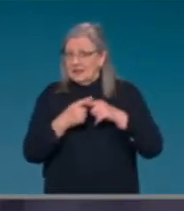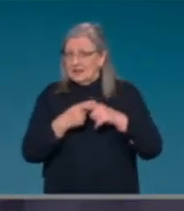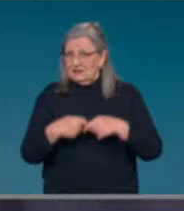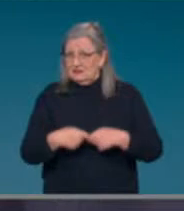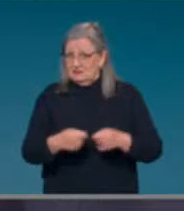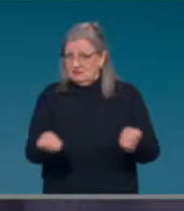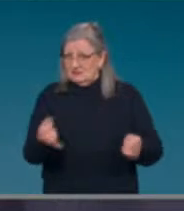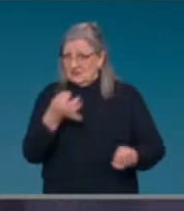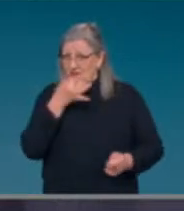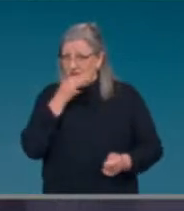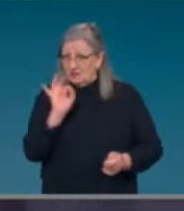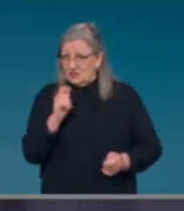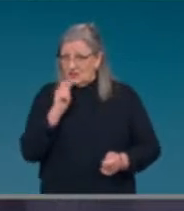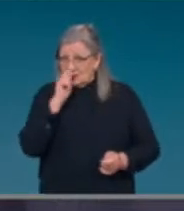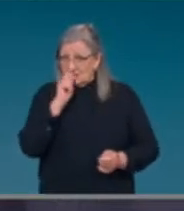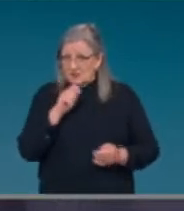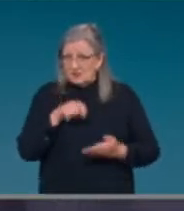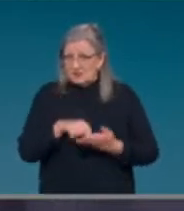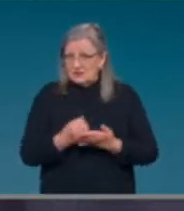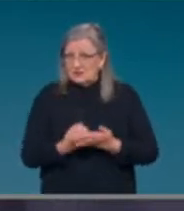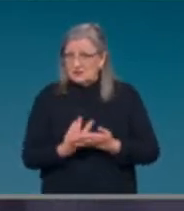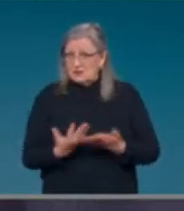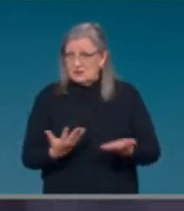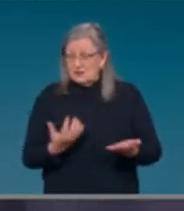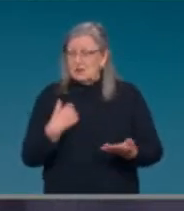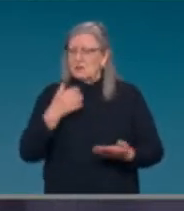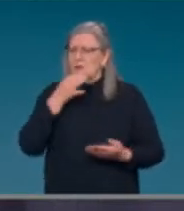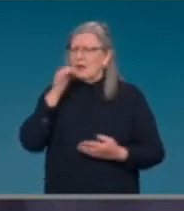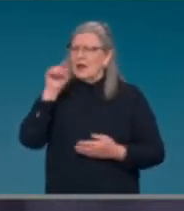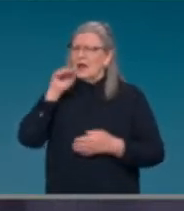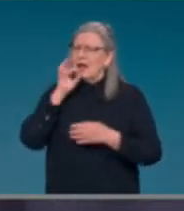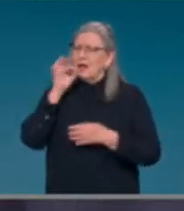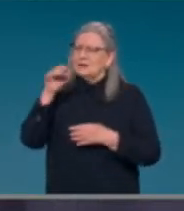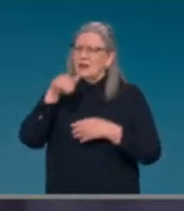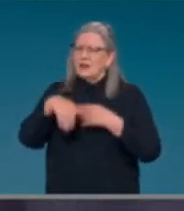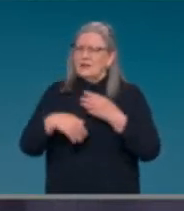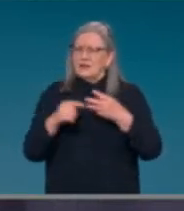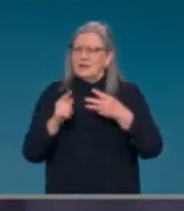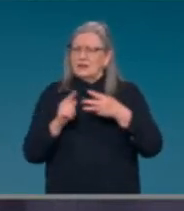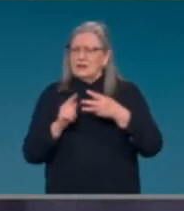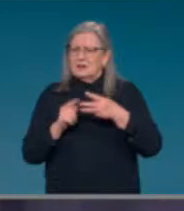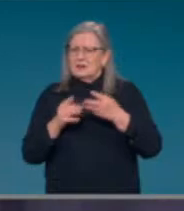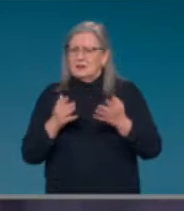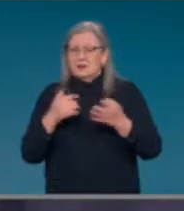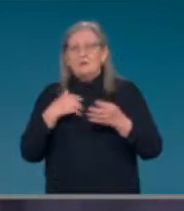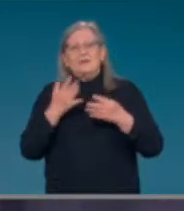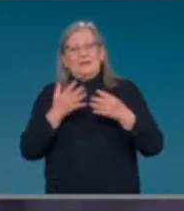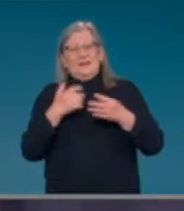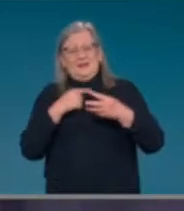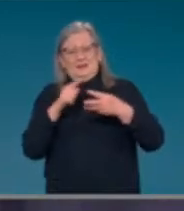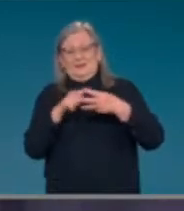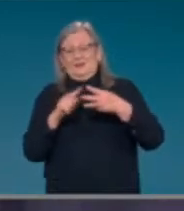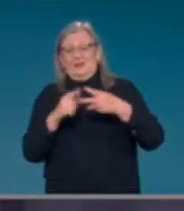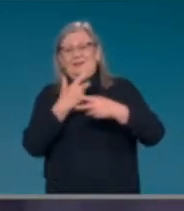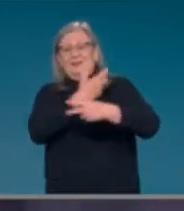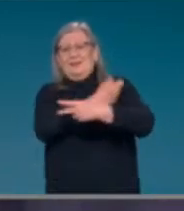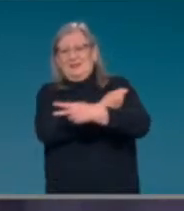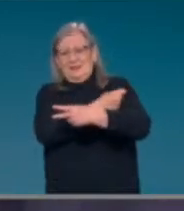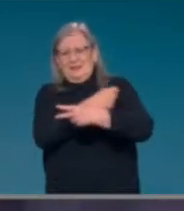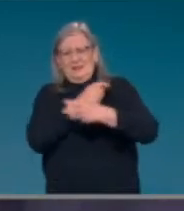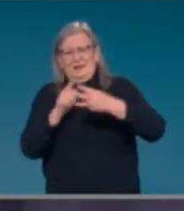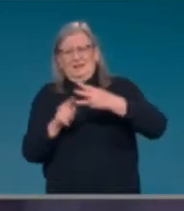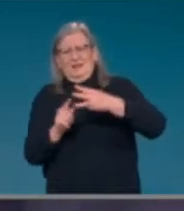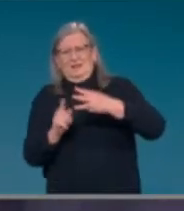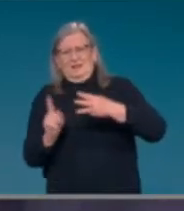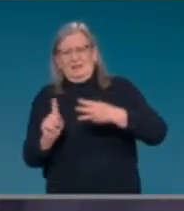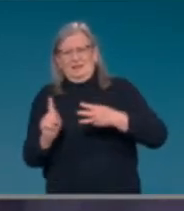as you both said, um, after two doses, you're fully vaccinated. I think some people might ask, what's the point then of getting a third one?